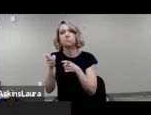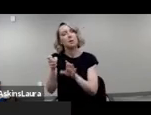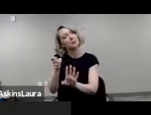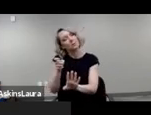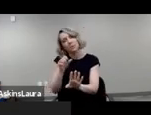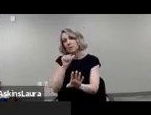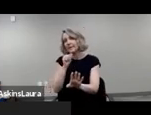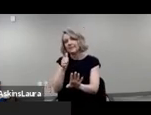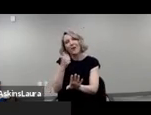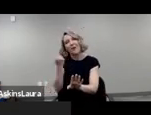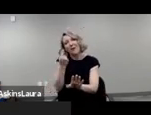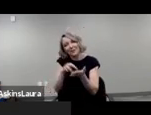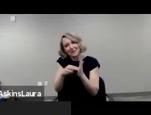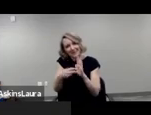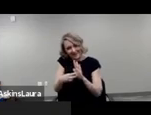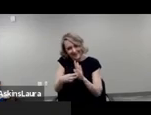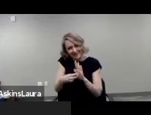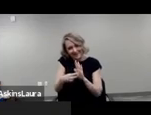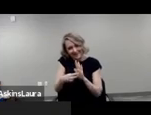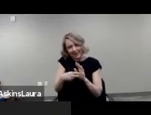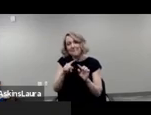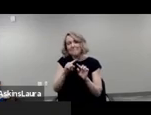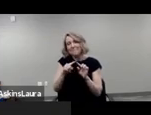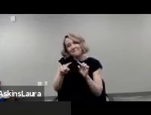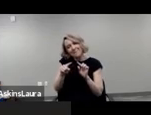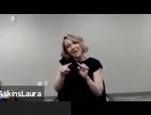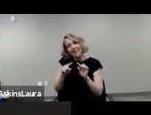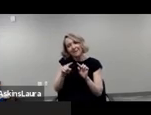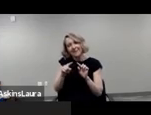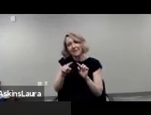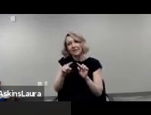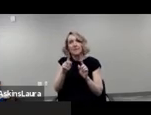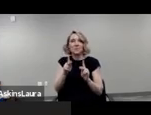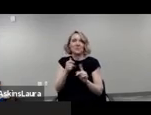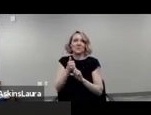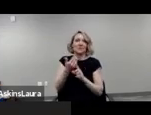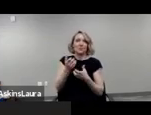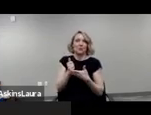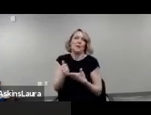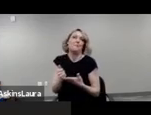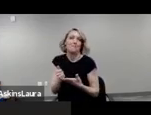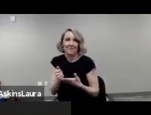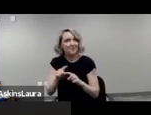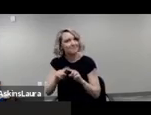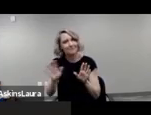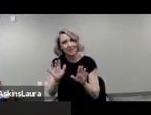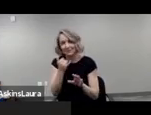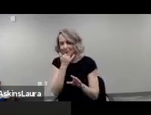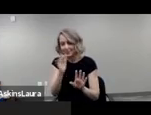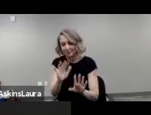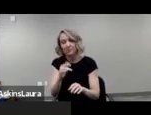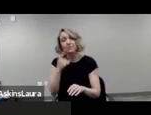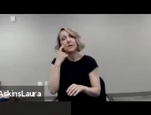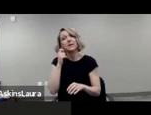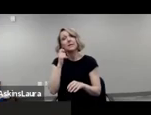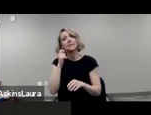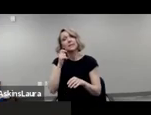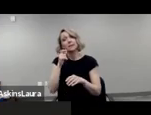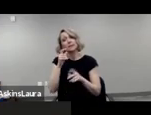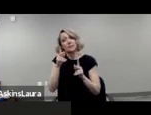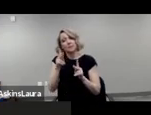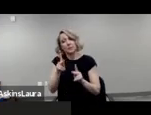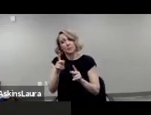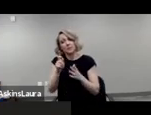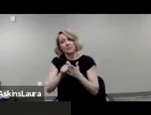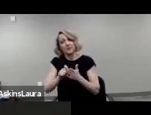to help but it is misplaced effort it is the person with a disabilities form not the person who's filling it